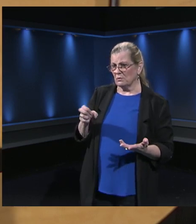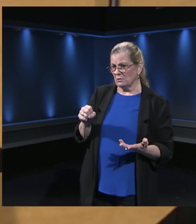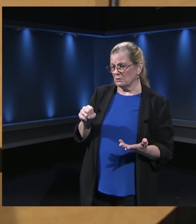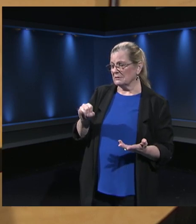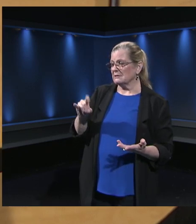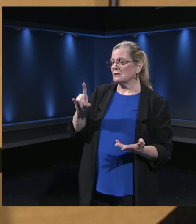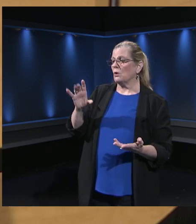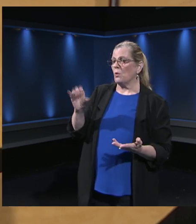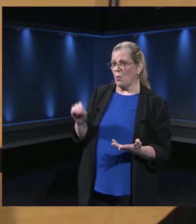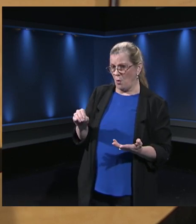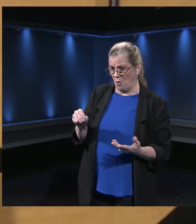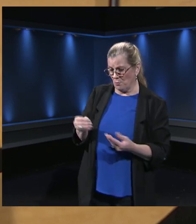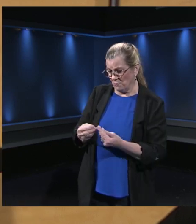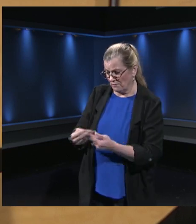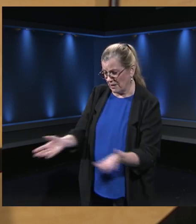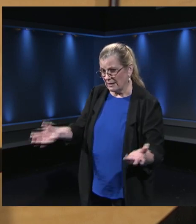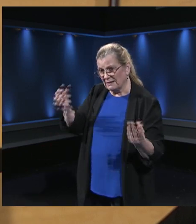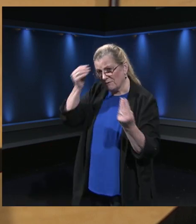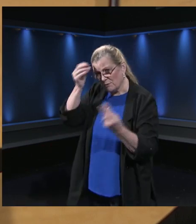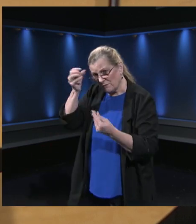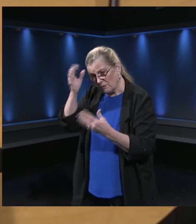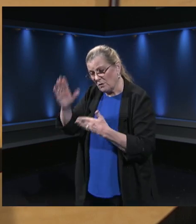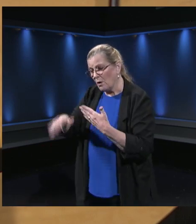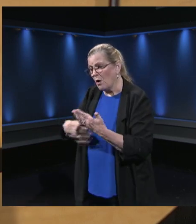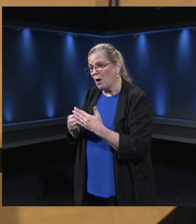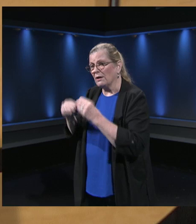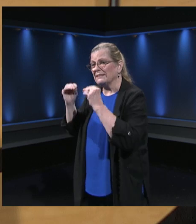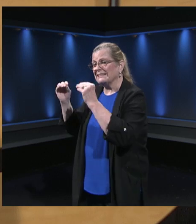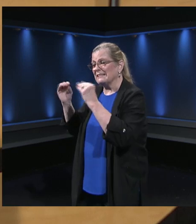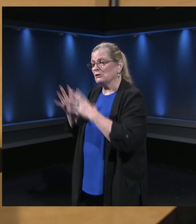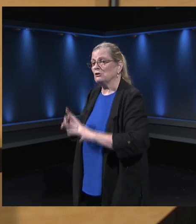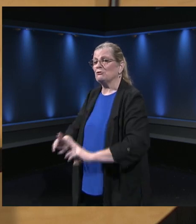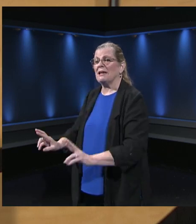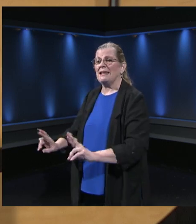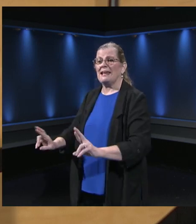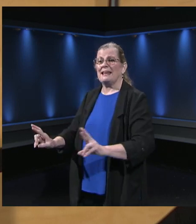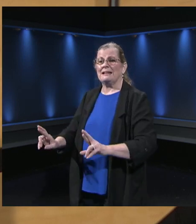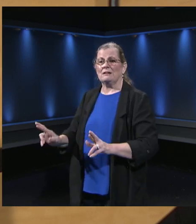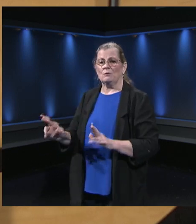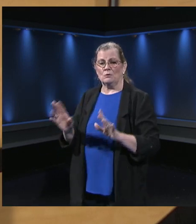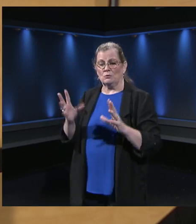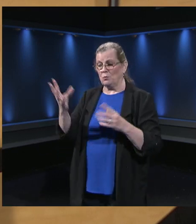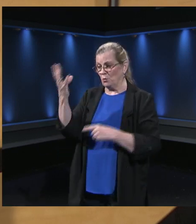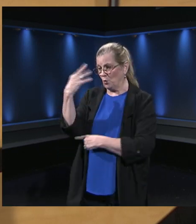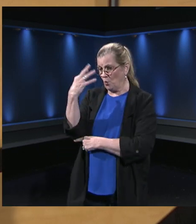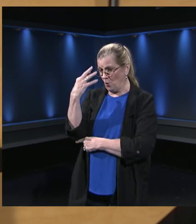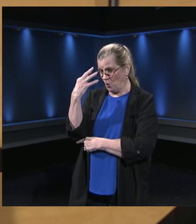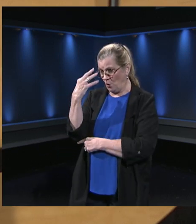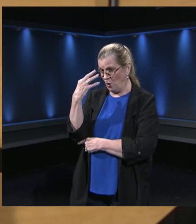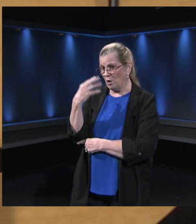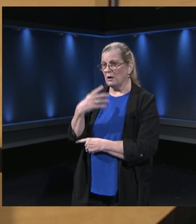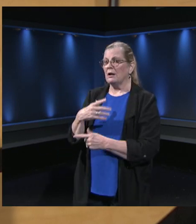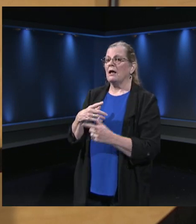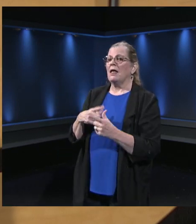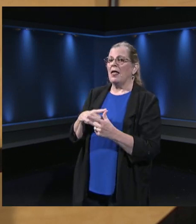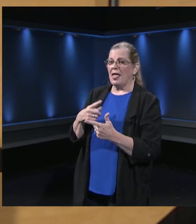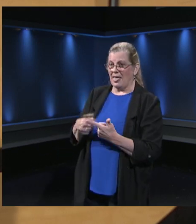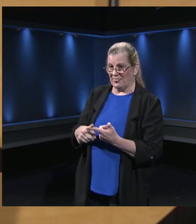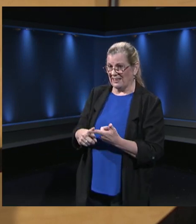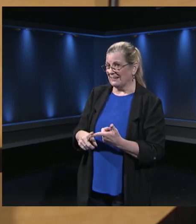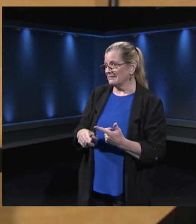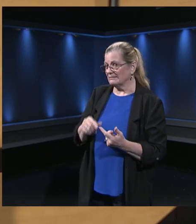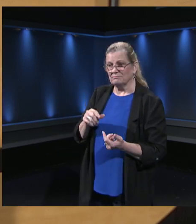prepping our teachers to have really quality synchronous instruction available should anything happen with